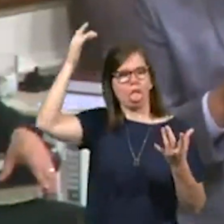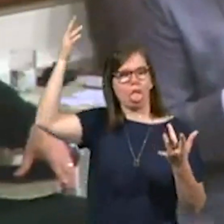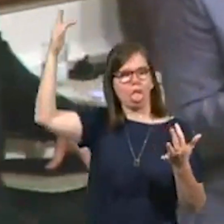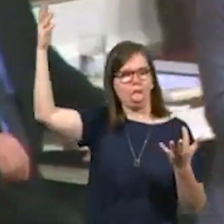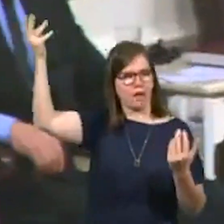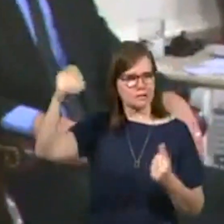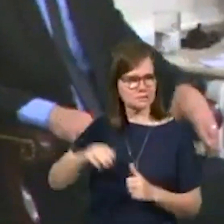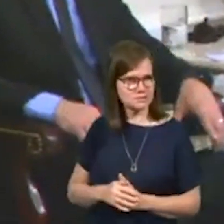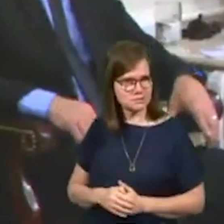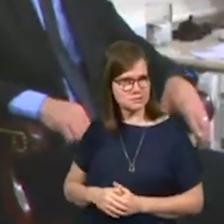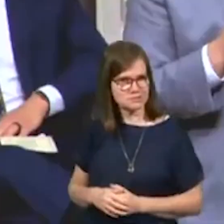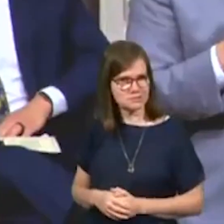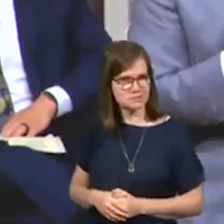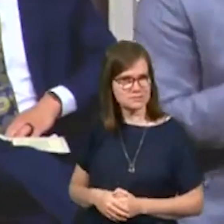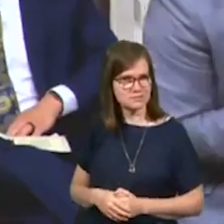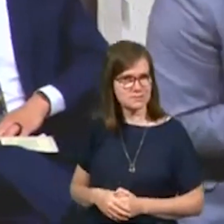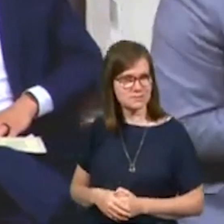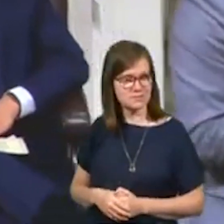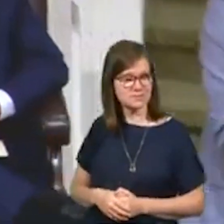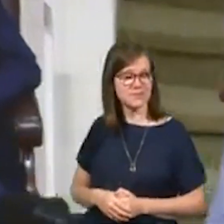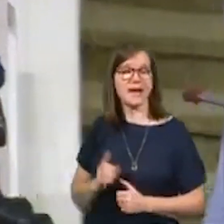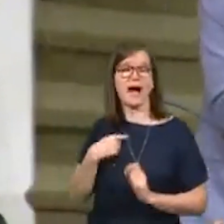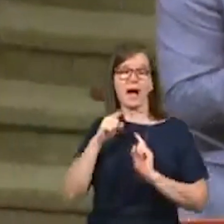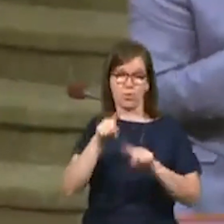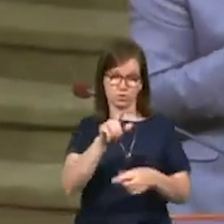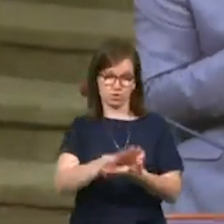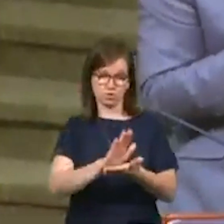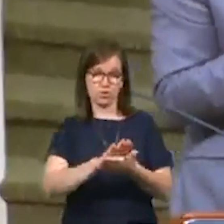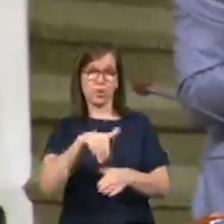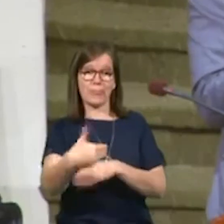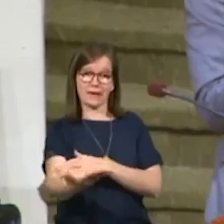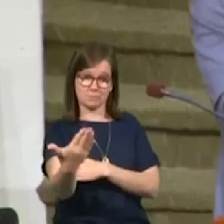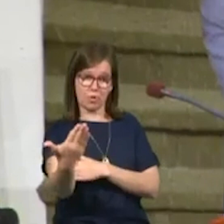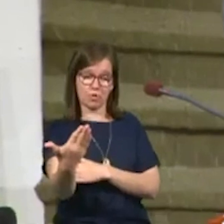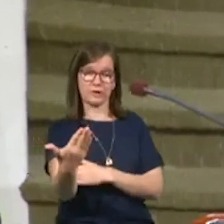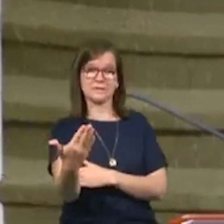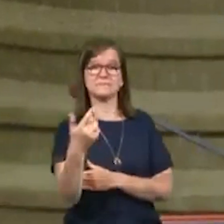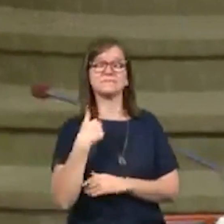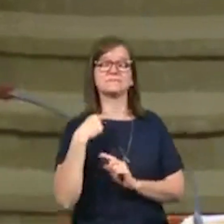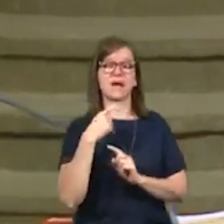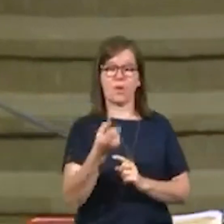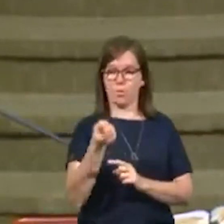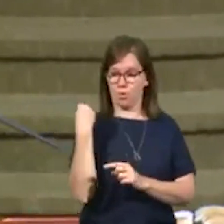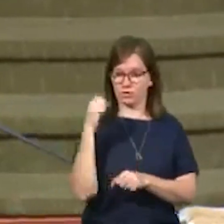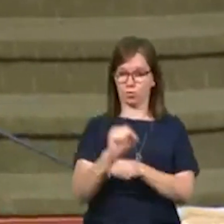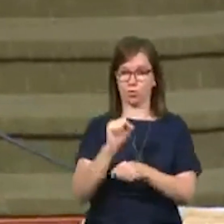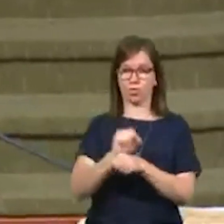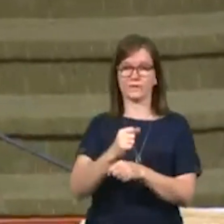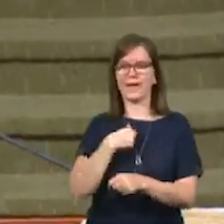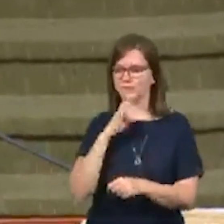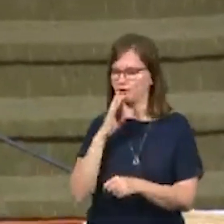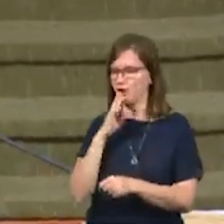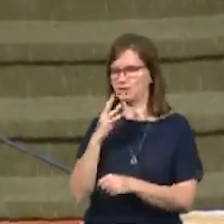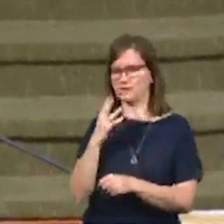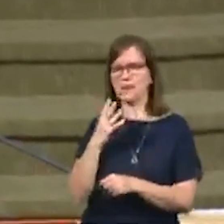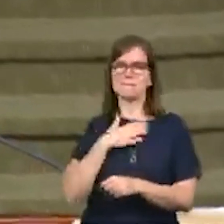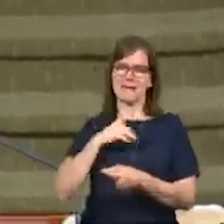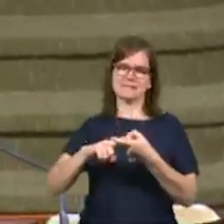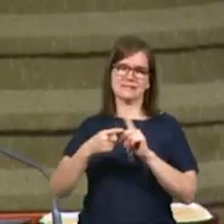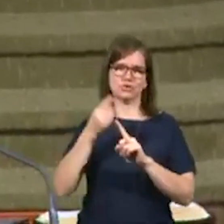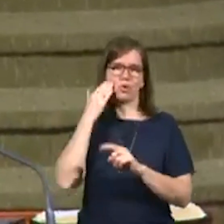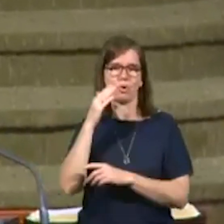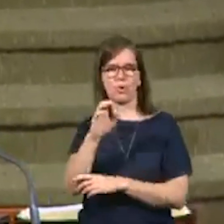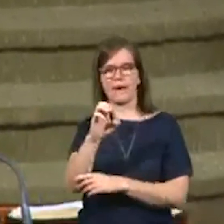wild. I went to school the next morning and I went to work and I'm talking to two of my best friends. Our teenagers know him now,